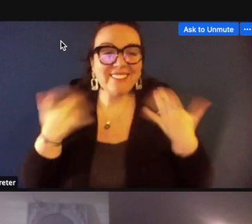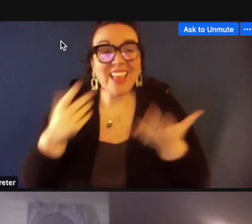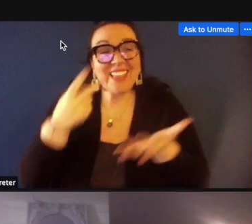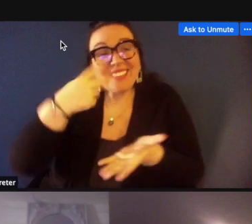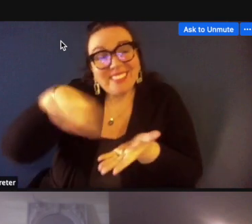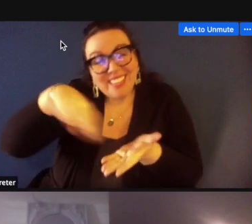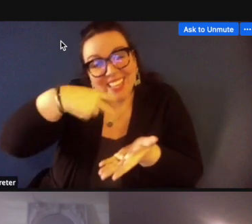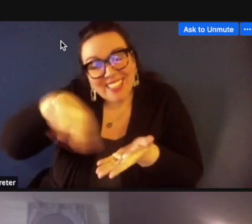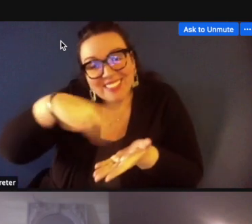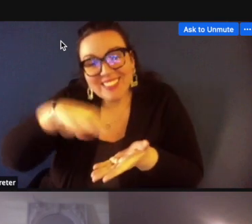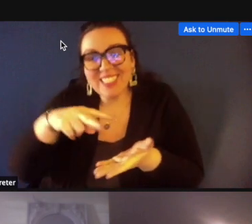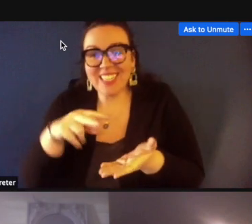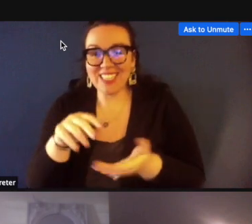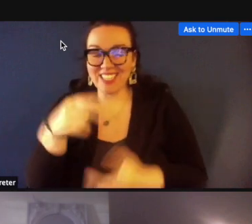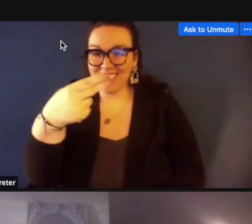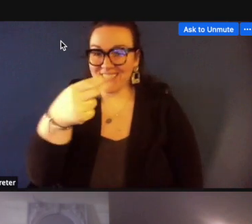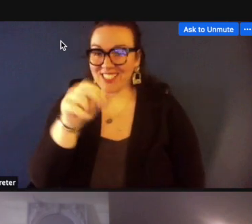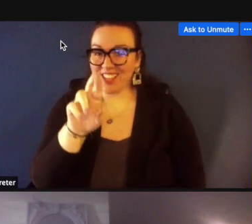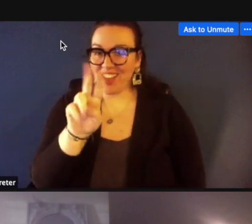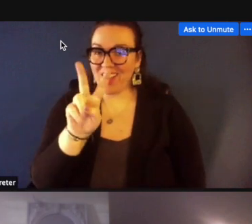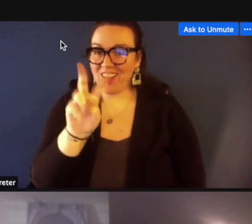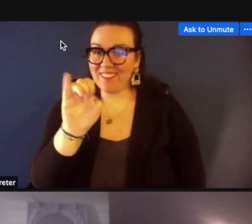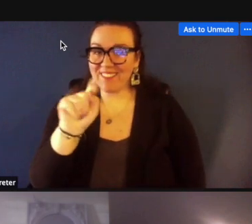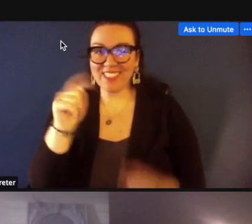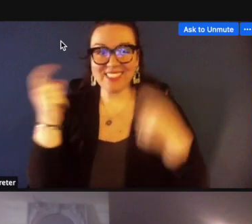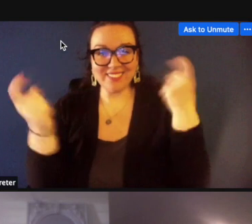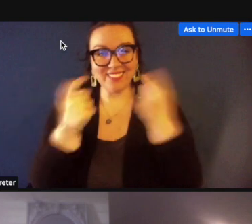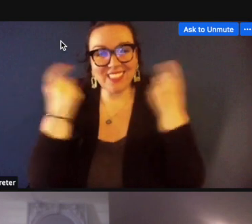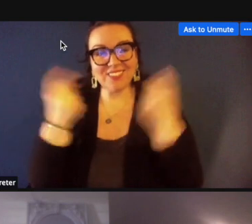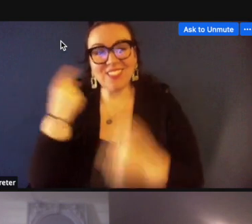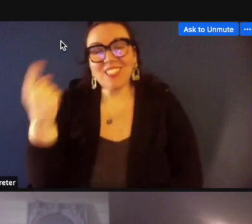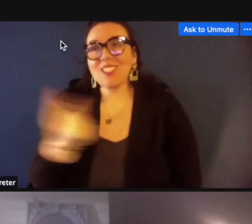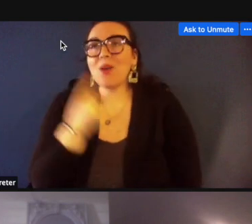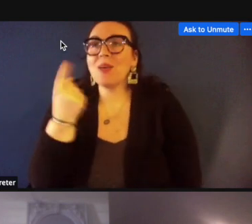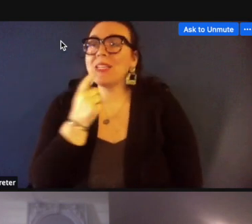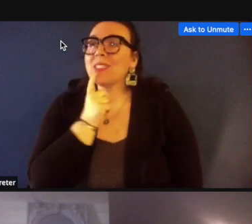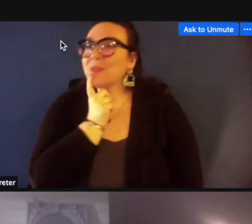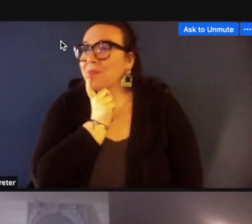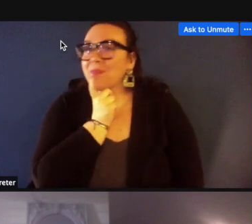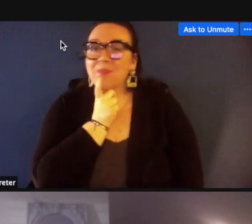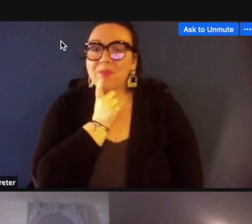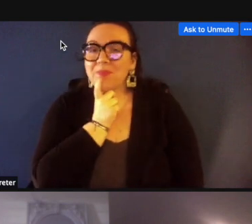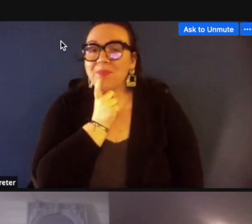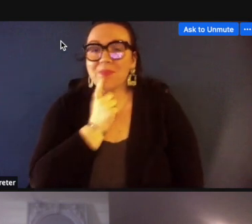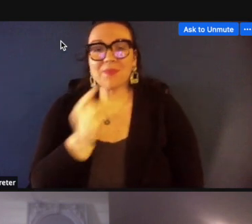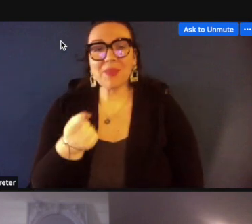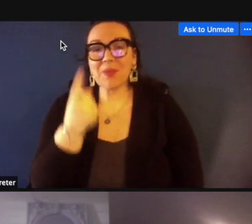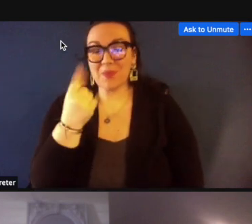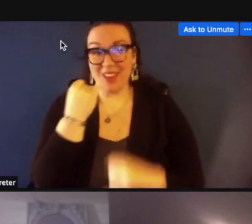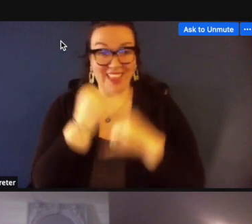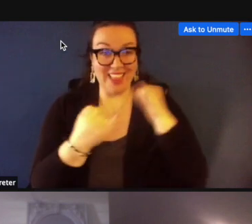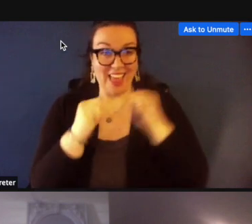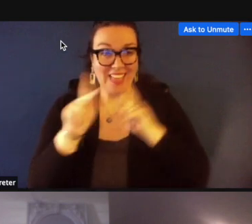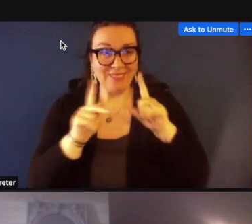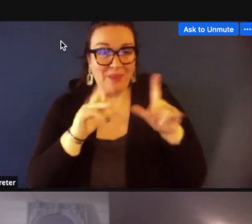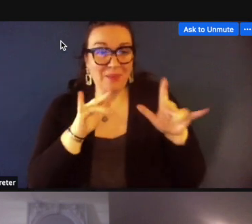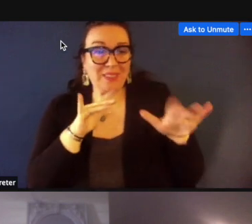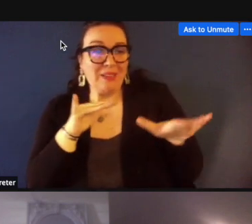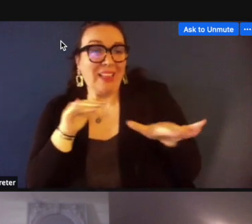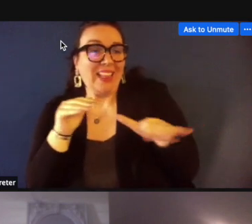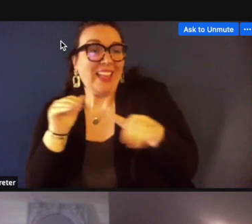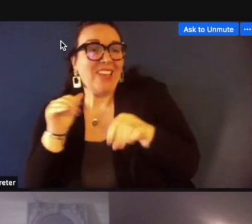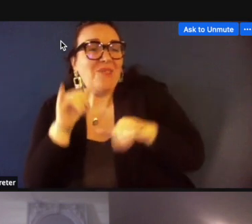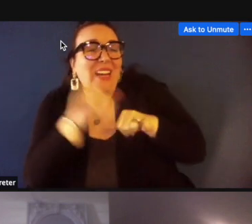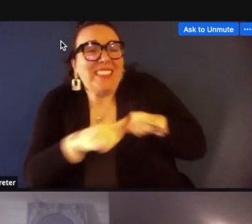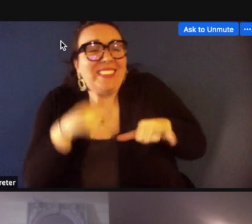the harvest festival and he's always um one of the last people to leave but he would always stick